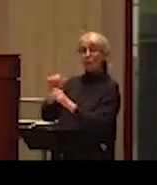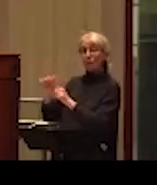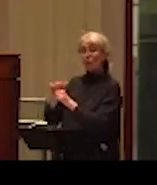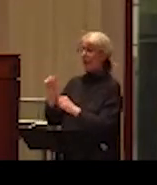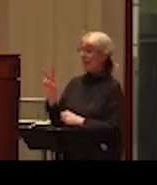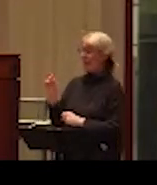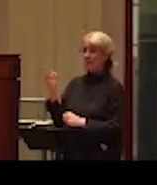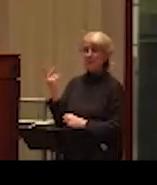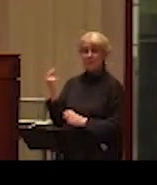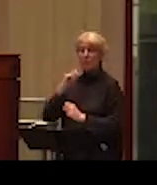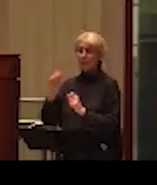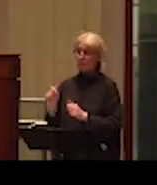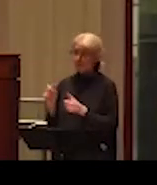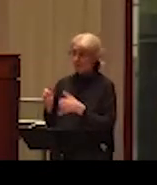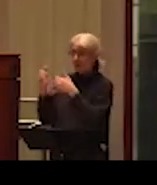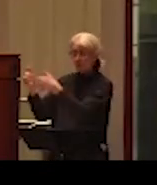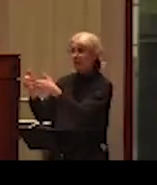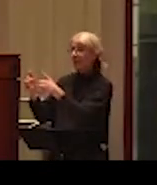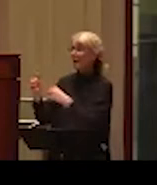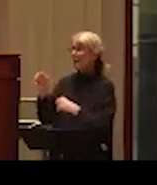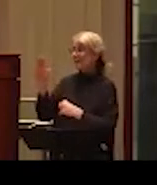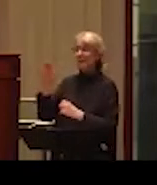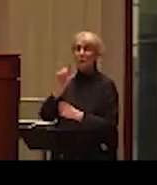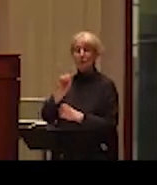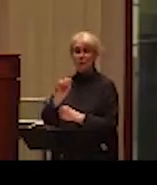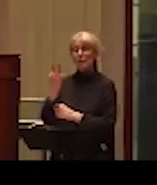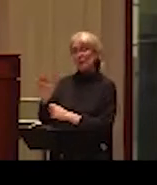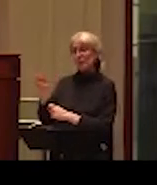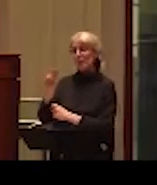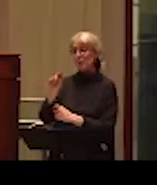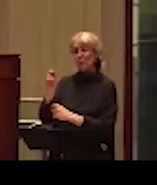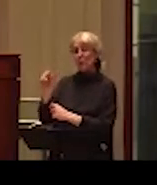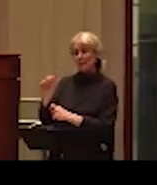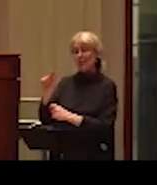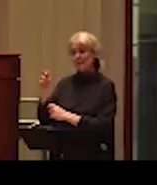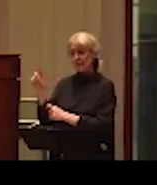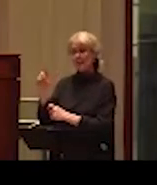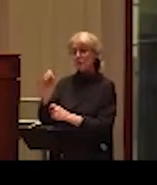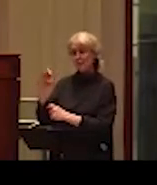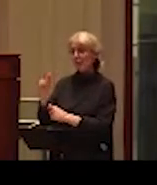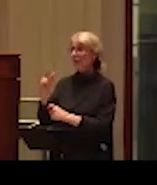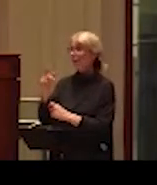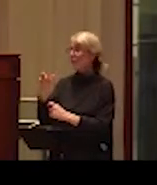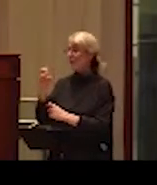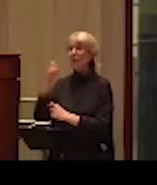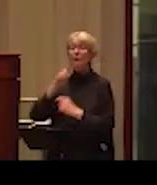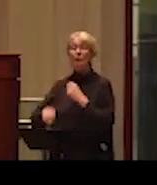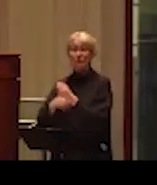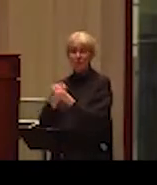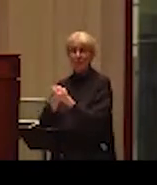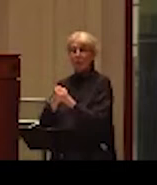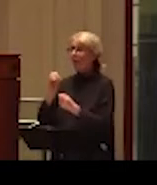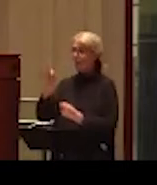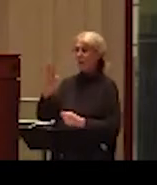I would like to present Alexandra Lasova with the 2022 Nora and Ted Sterling Prize in support of controversy.